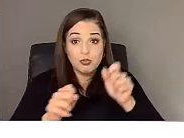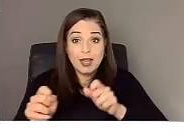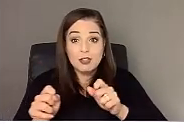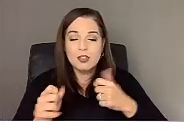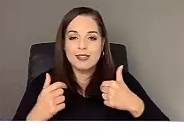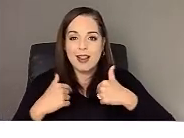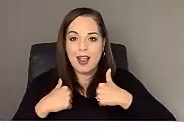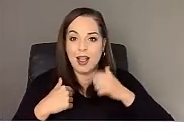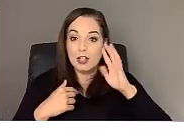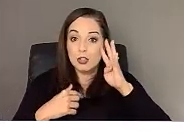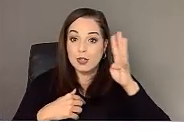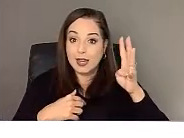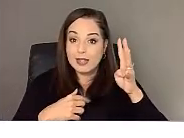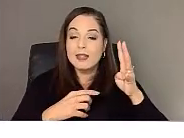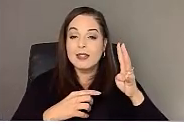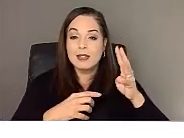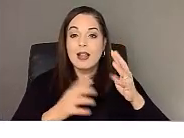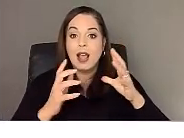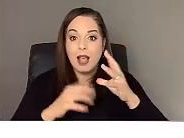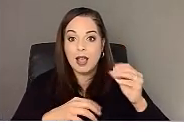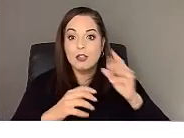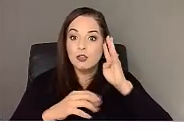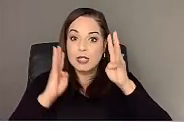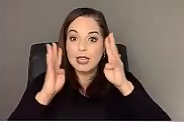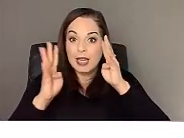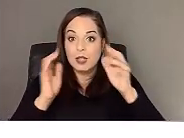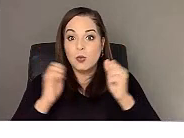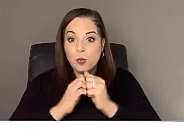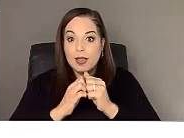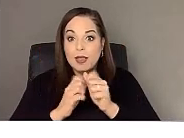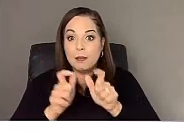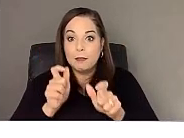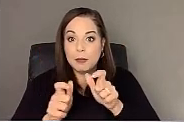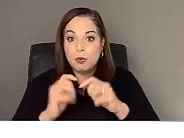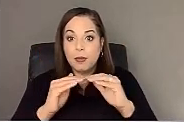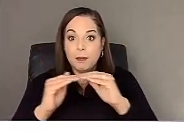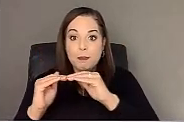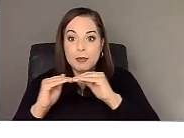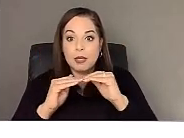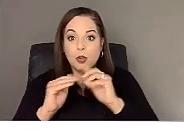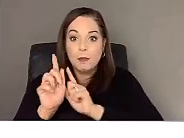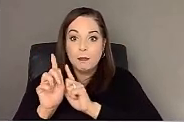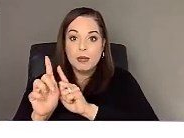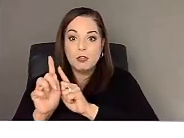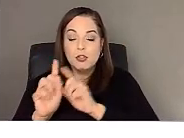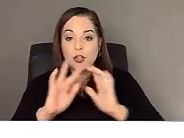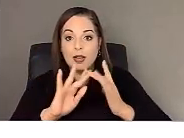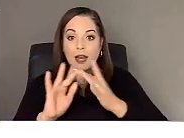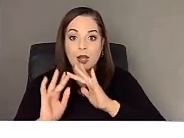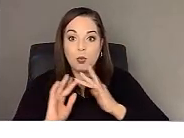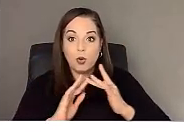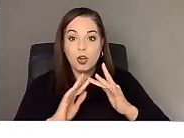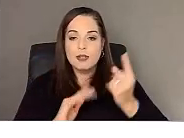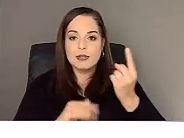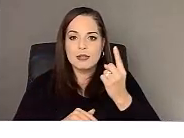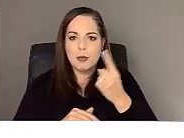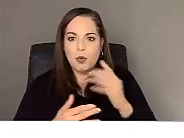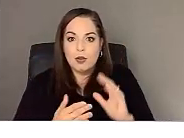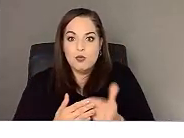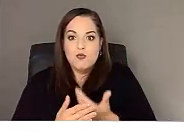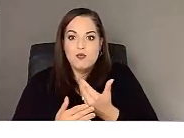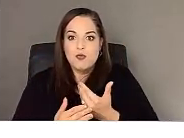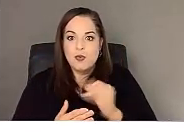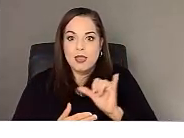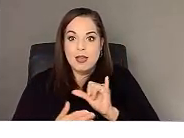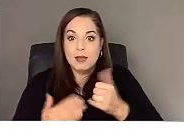created and created with the people in the peer mentor network. Um, so as someone who's kind of new coming into,